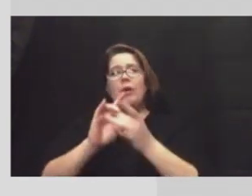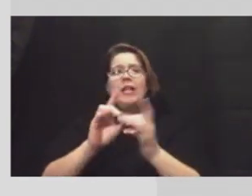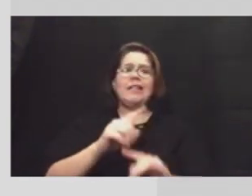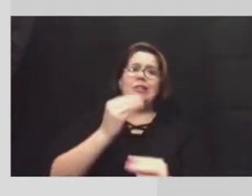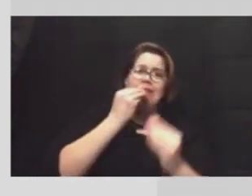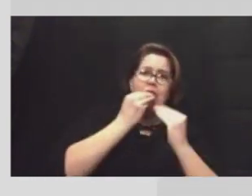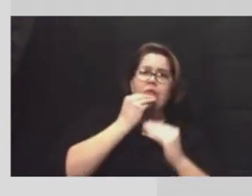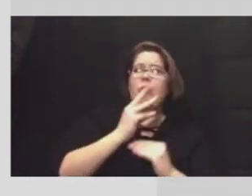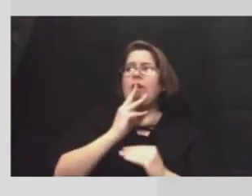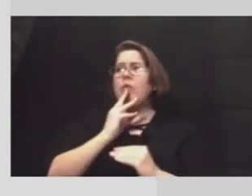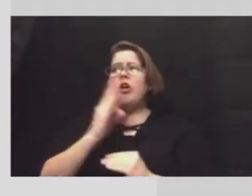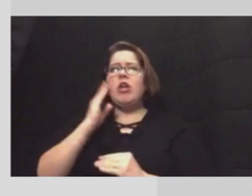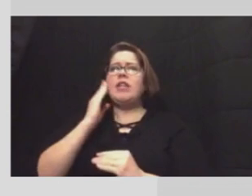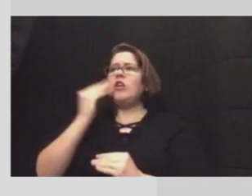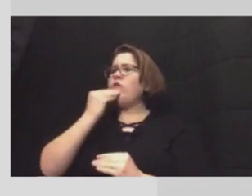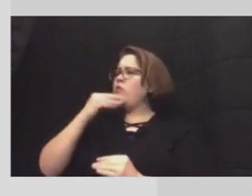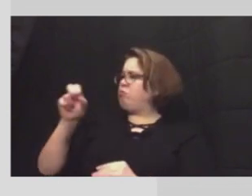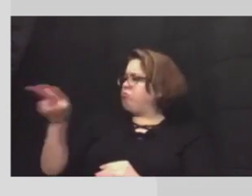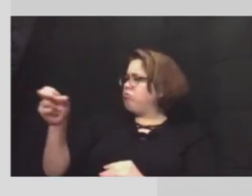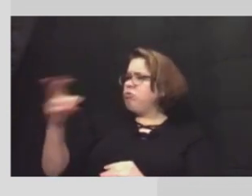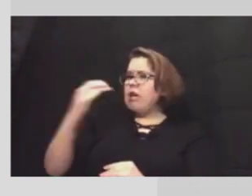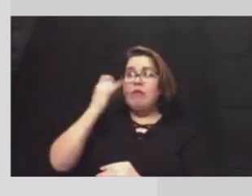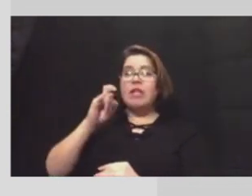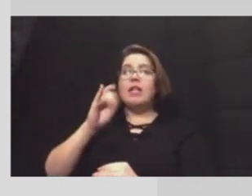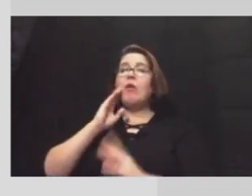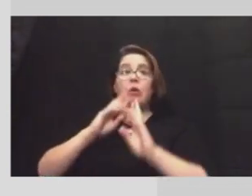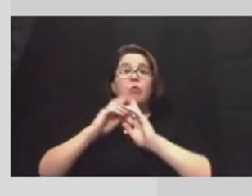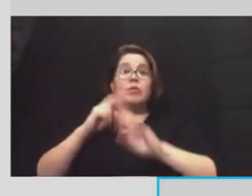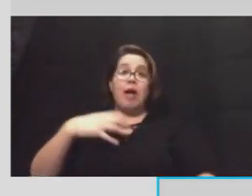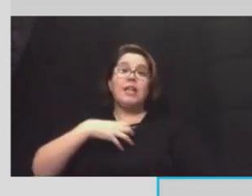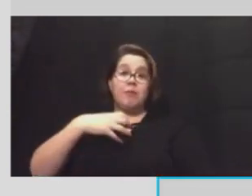dispose of food if needed and we'll respond to complaints as well